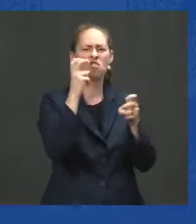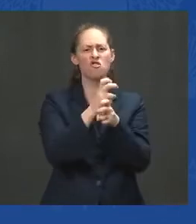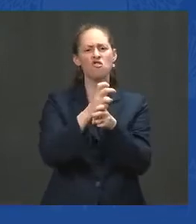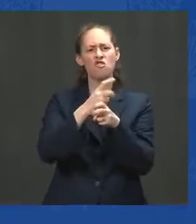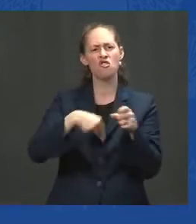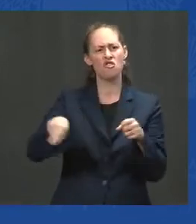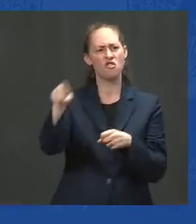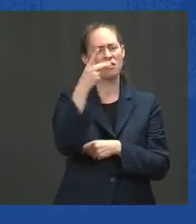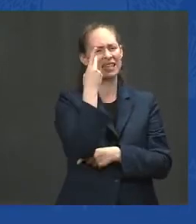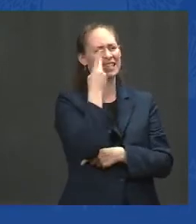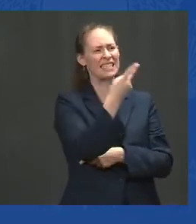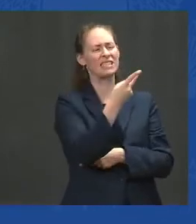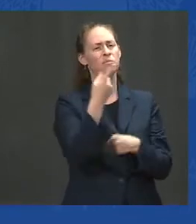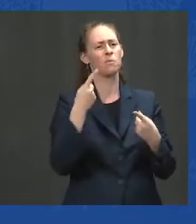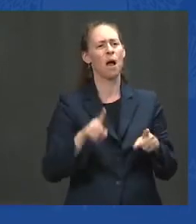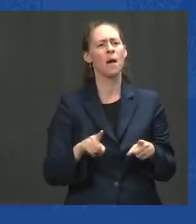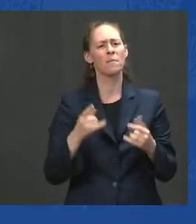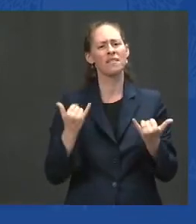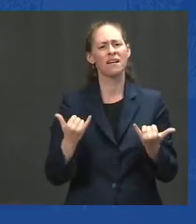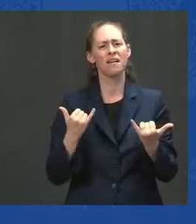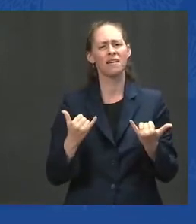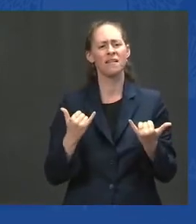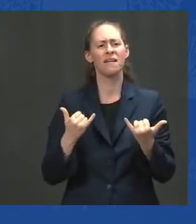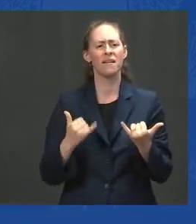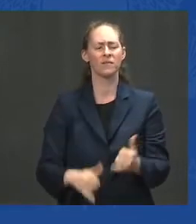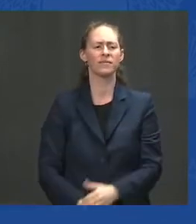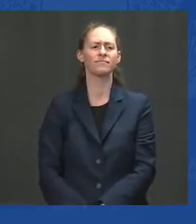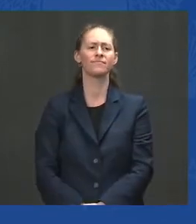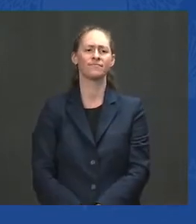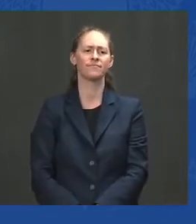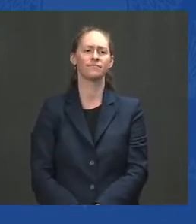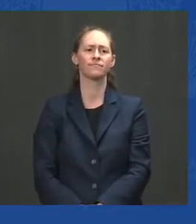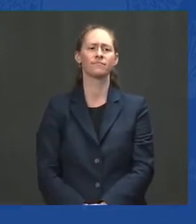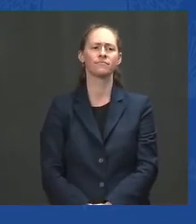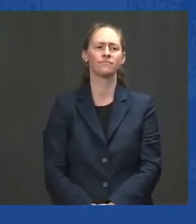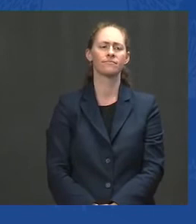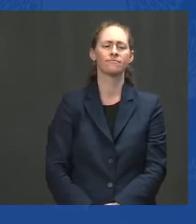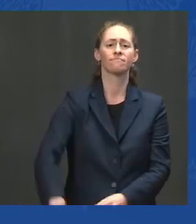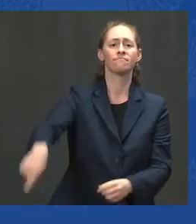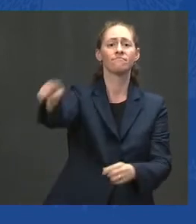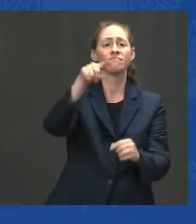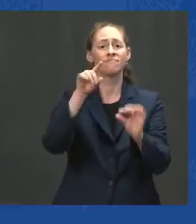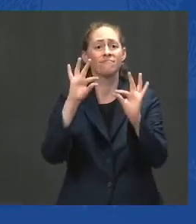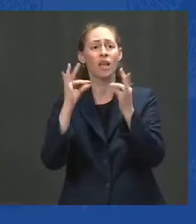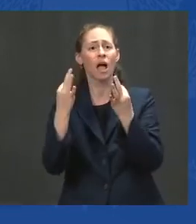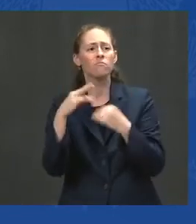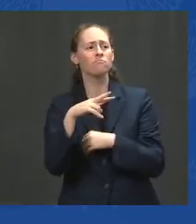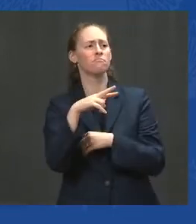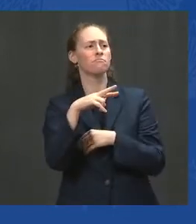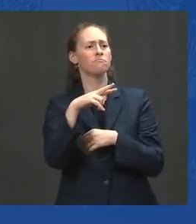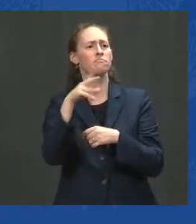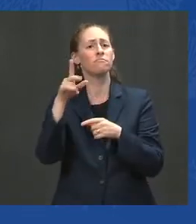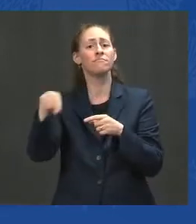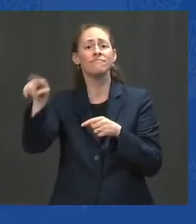for those who have lost loved ones in Afghanistan, and for Americans who have fought and served in the country,